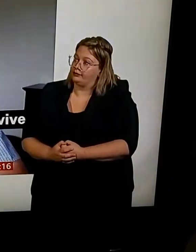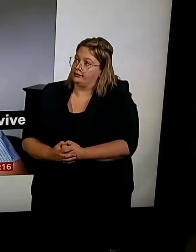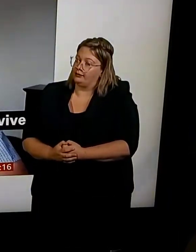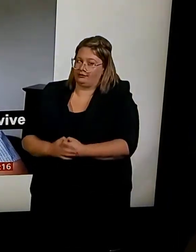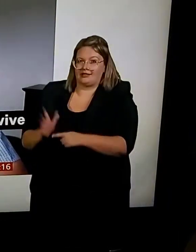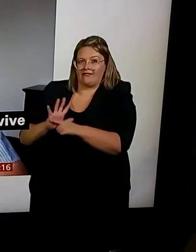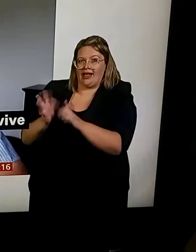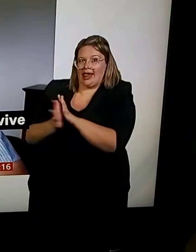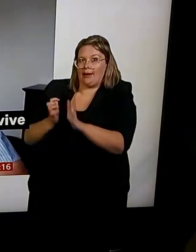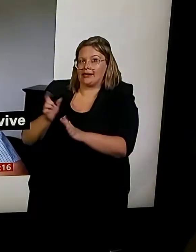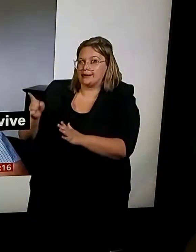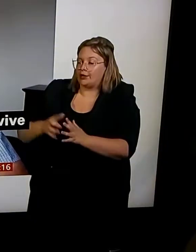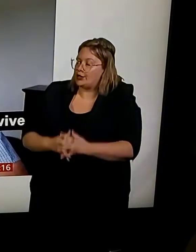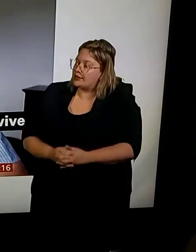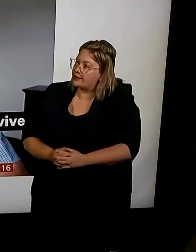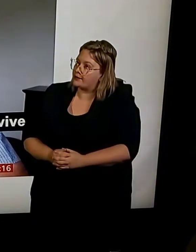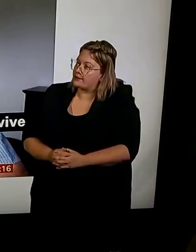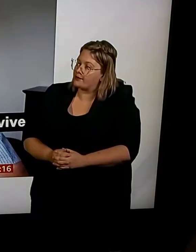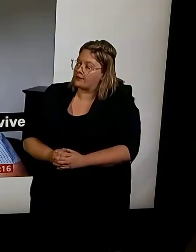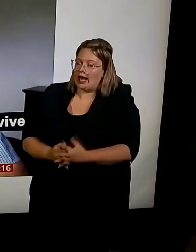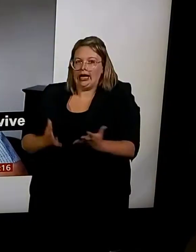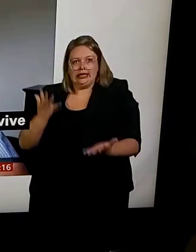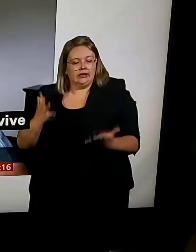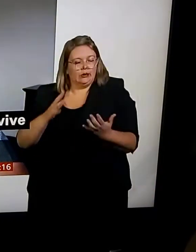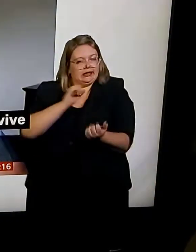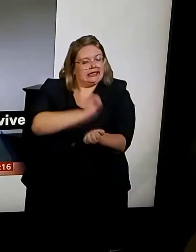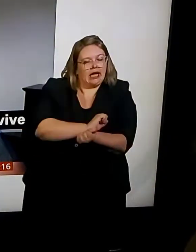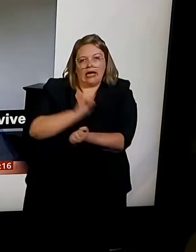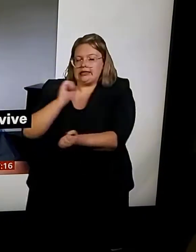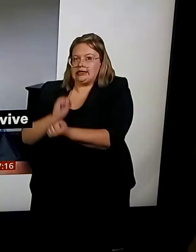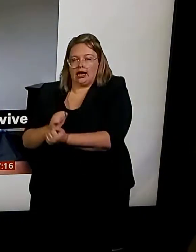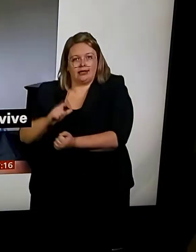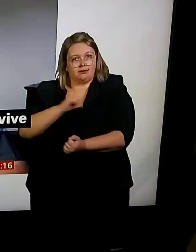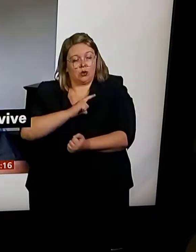over here, and I've got to run with what I've started.